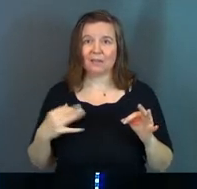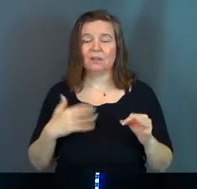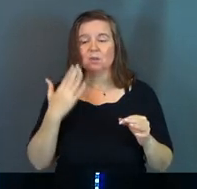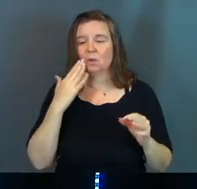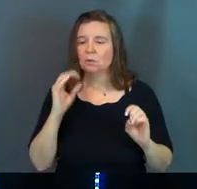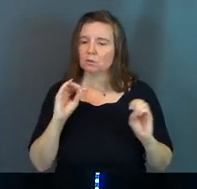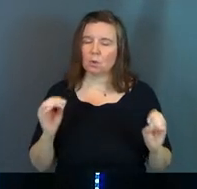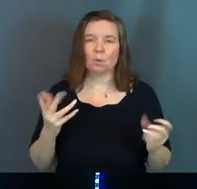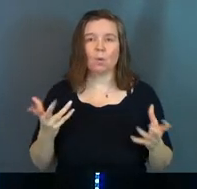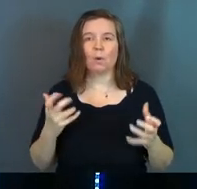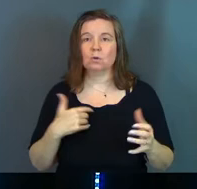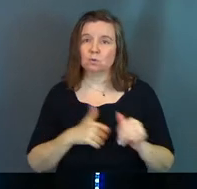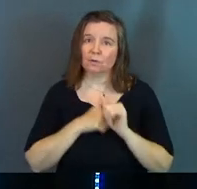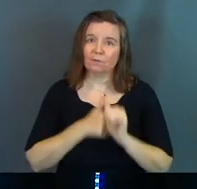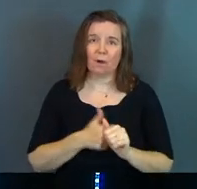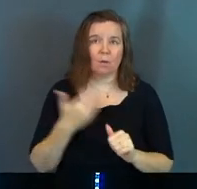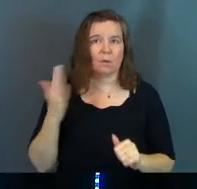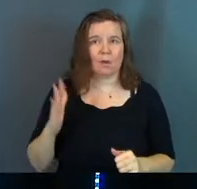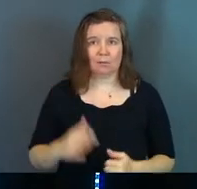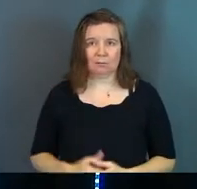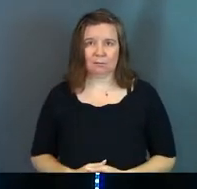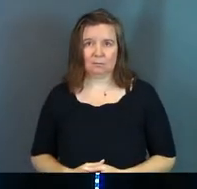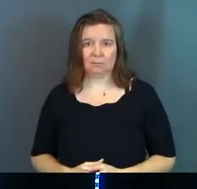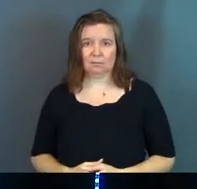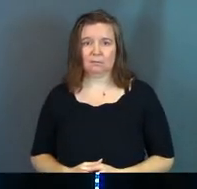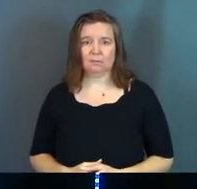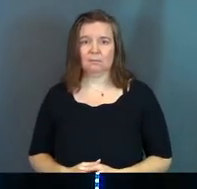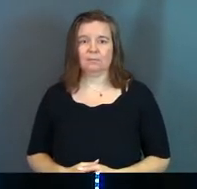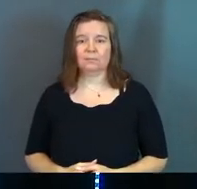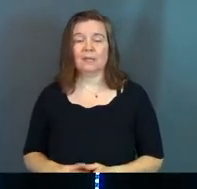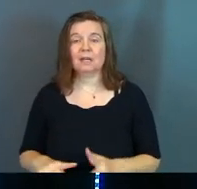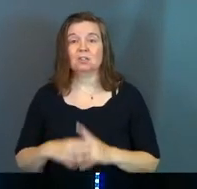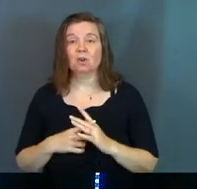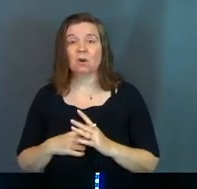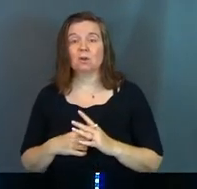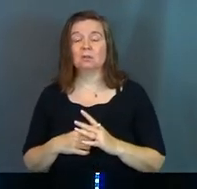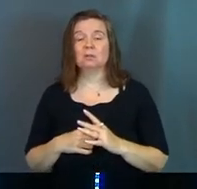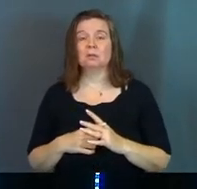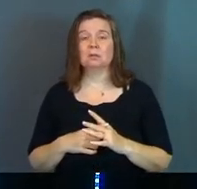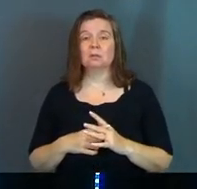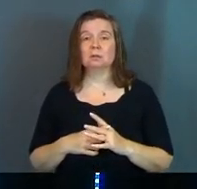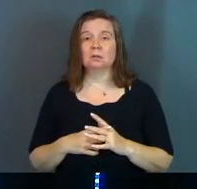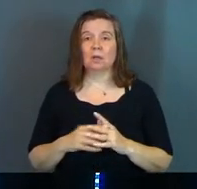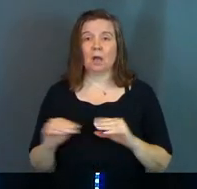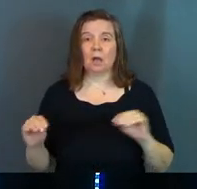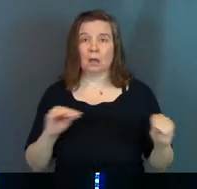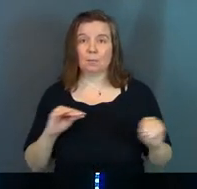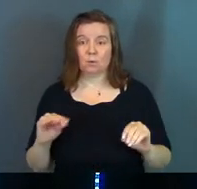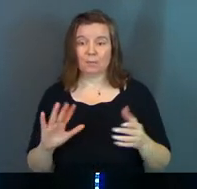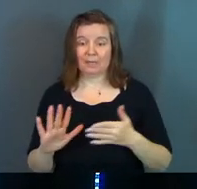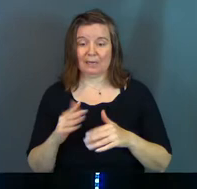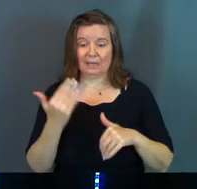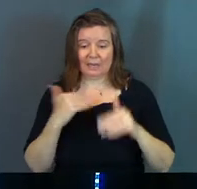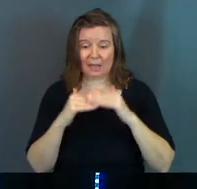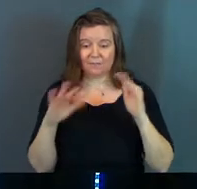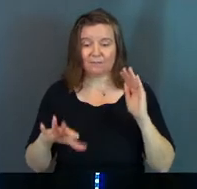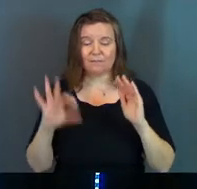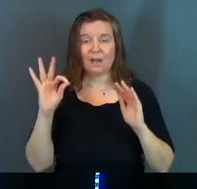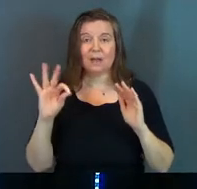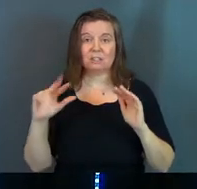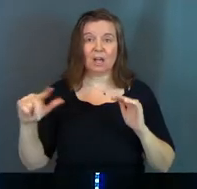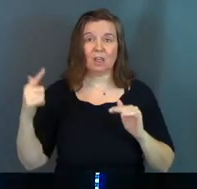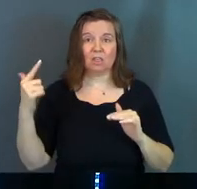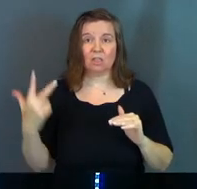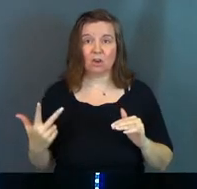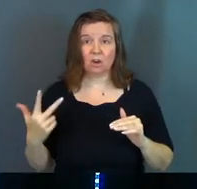no longer wanted to follow God, right? And he starts up, he starts up a movement in heaven and he finds a